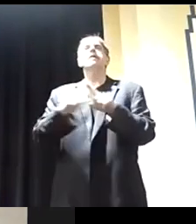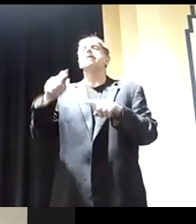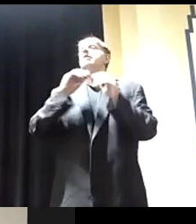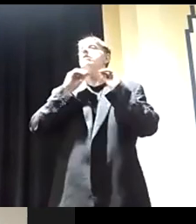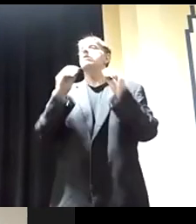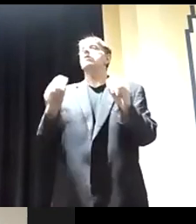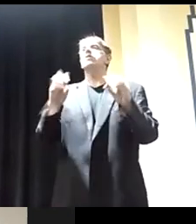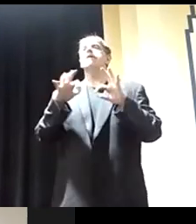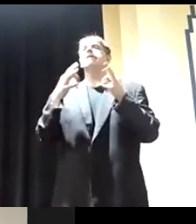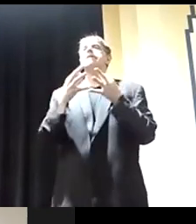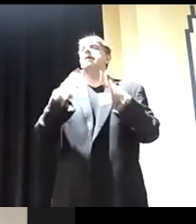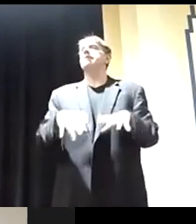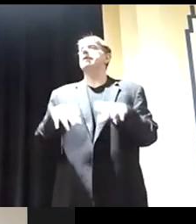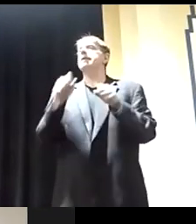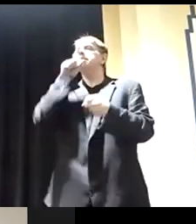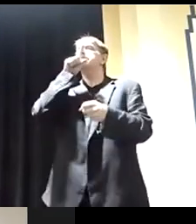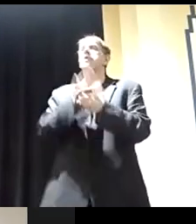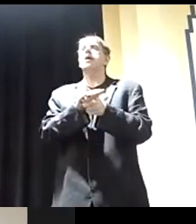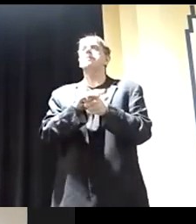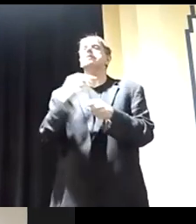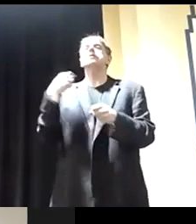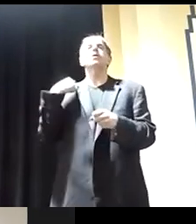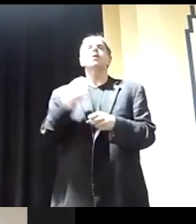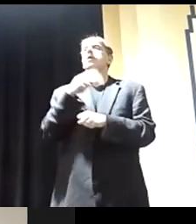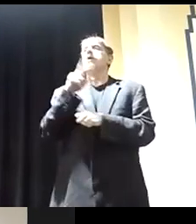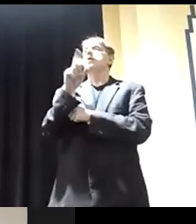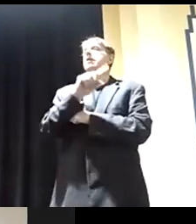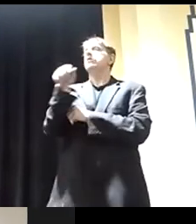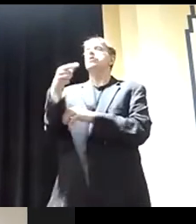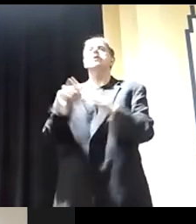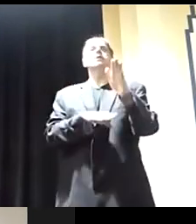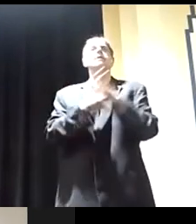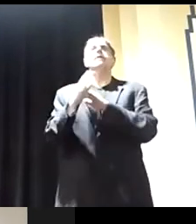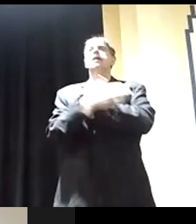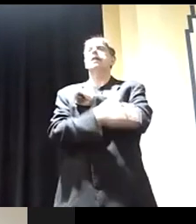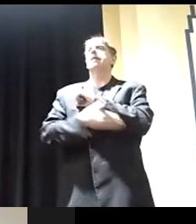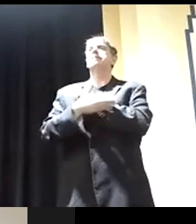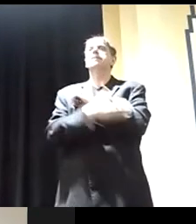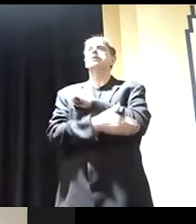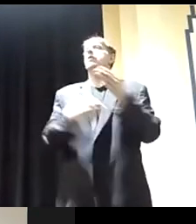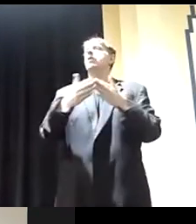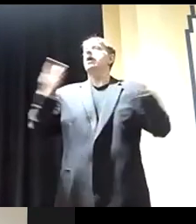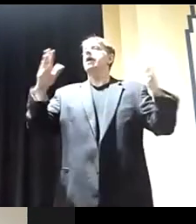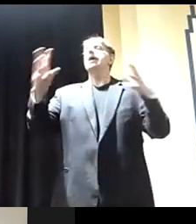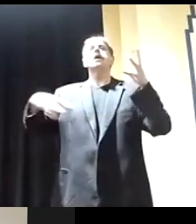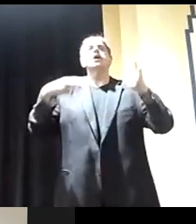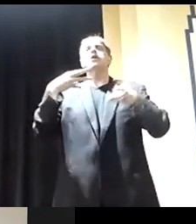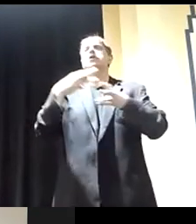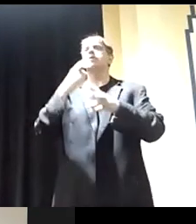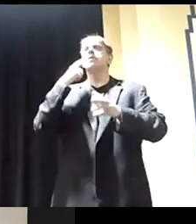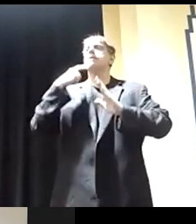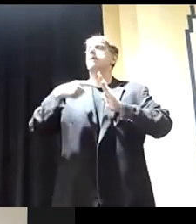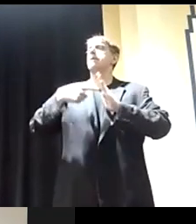.S. is the only developed nation in the world without guaranteed paid sick days or paid family and medical leave,